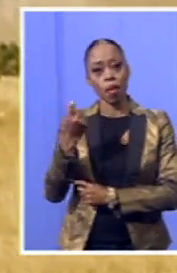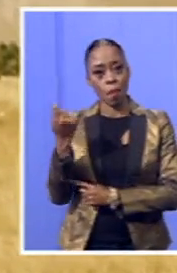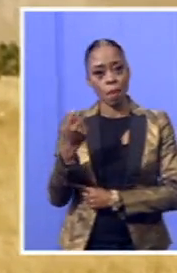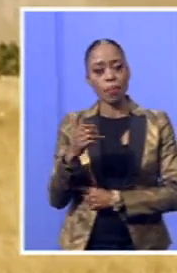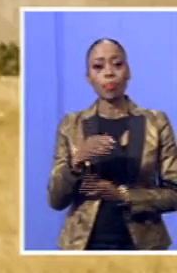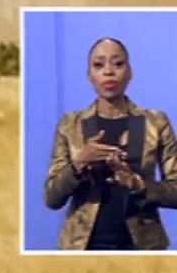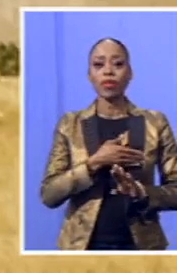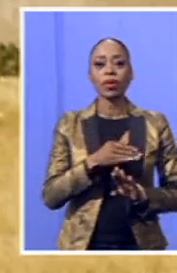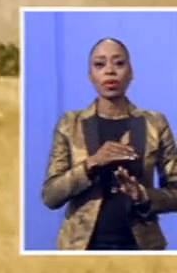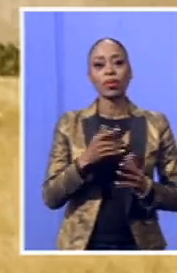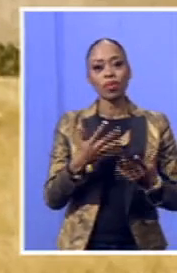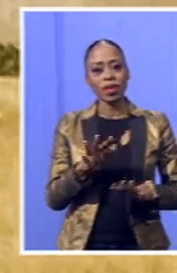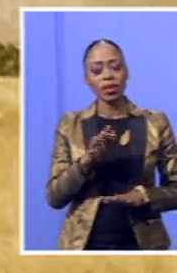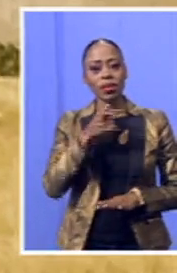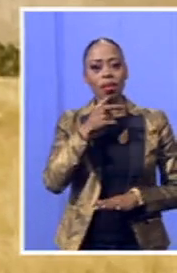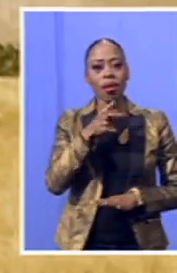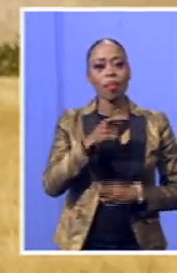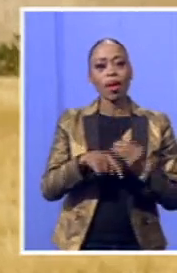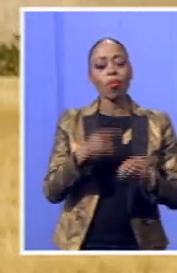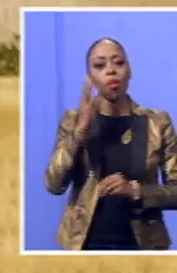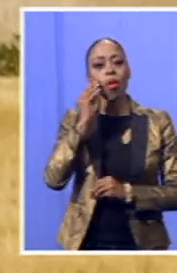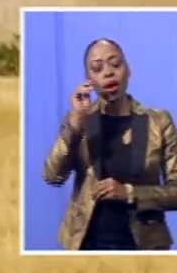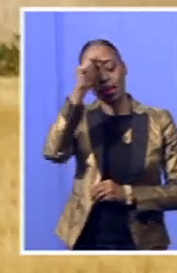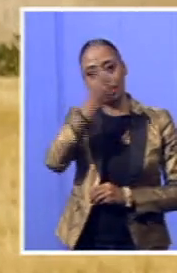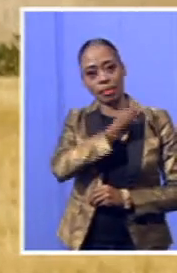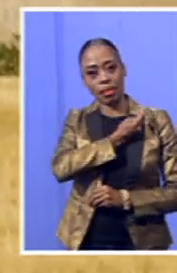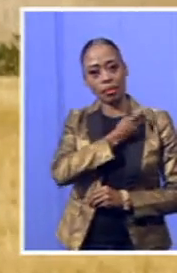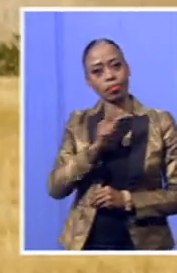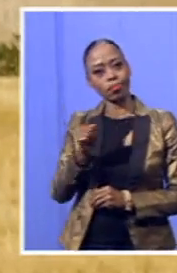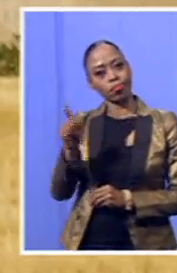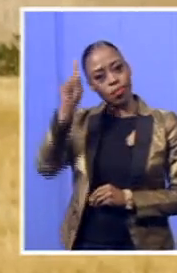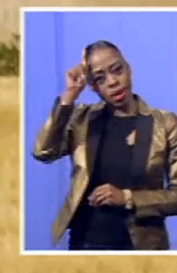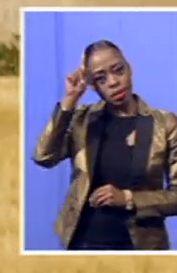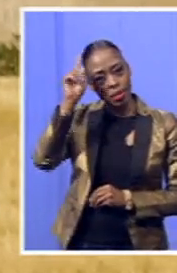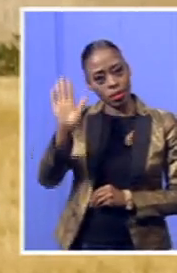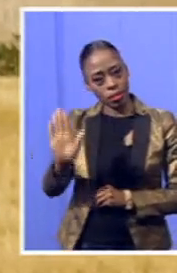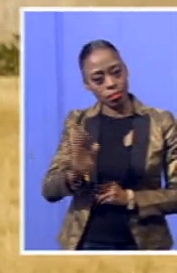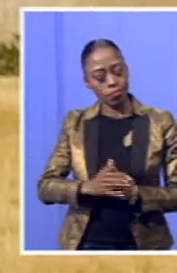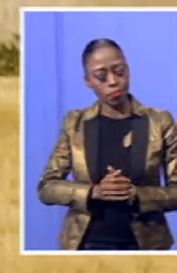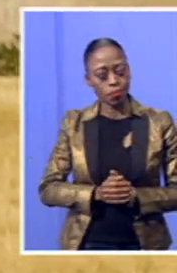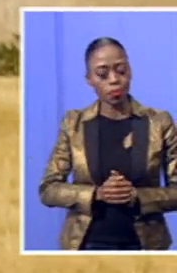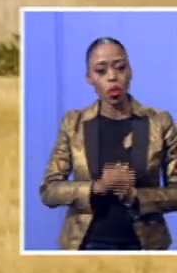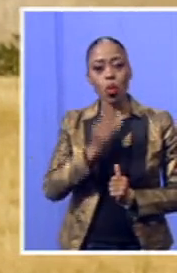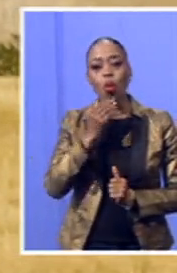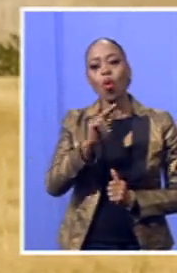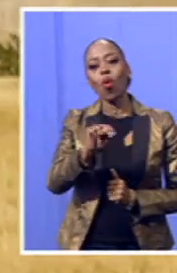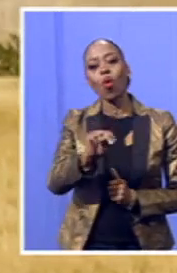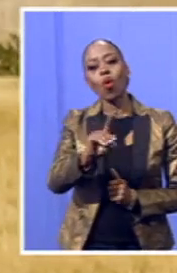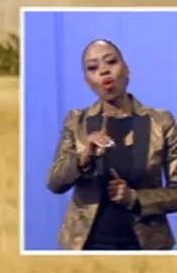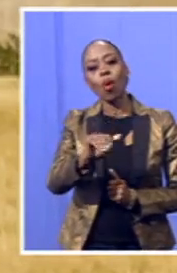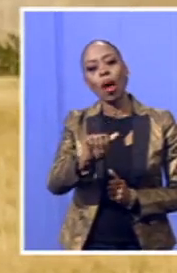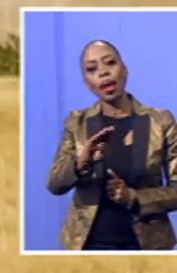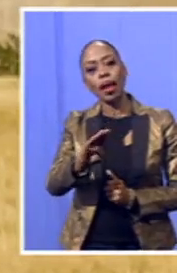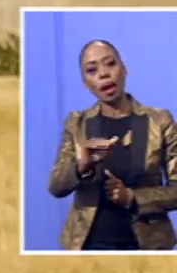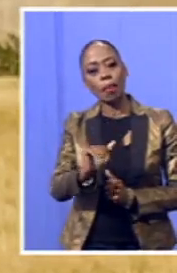we did earlier on speak to the grandson of the late former president, Donaldson Mandela, Undaba Mandela, who was saying